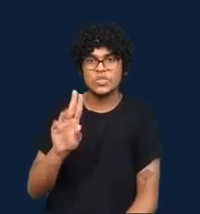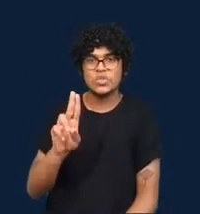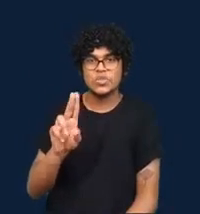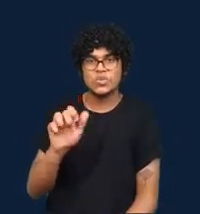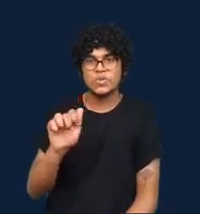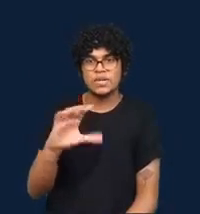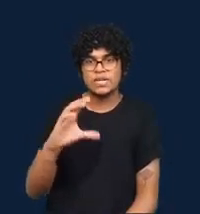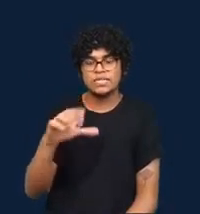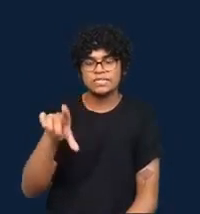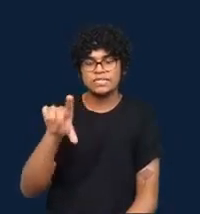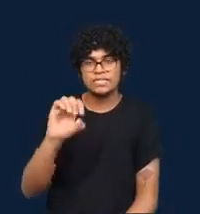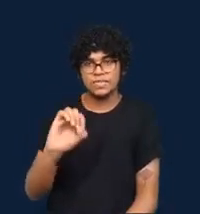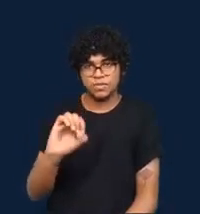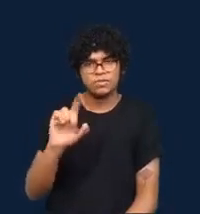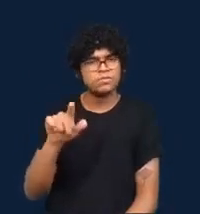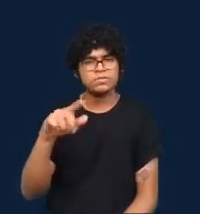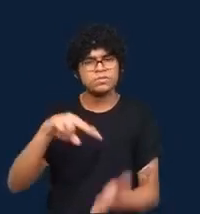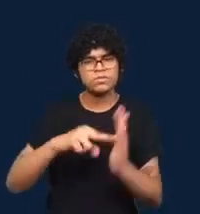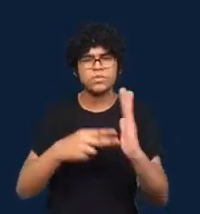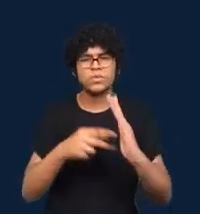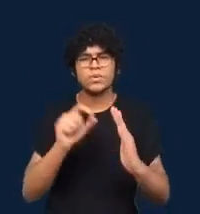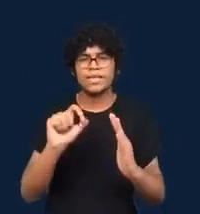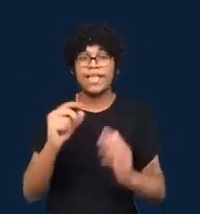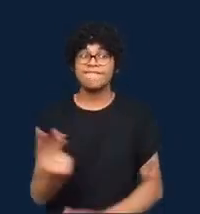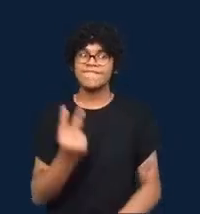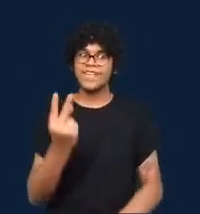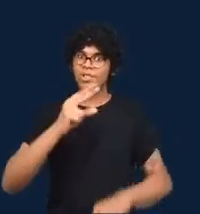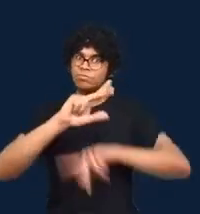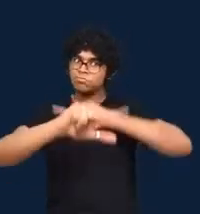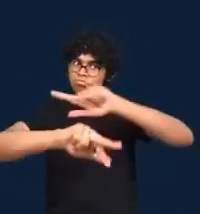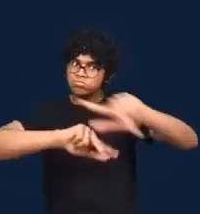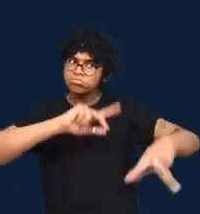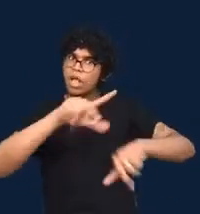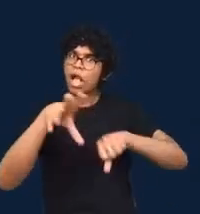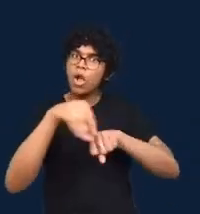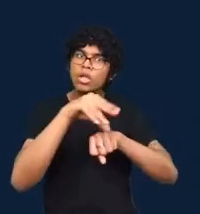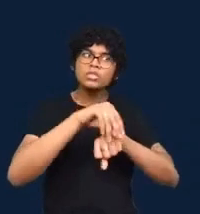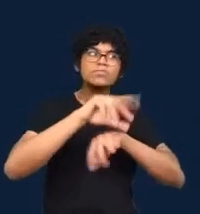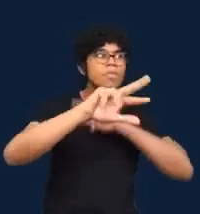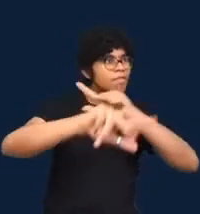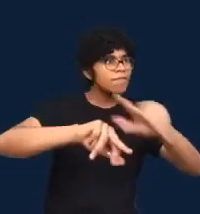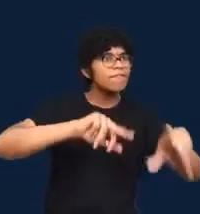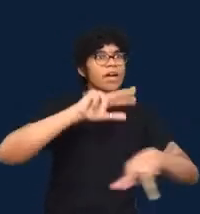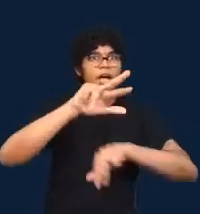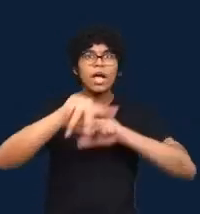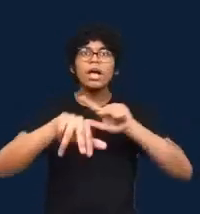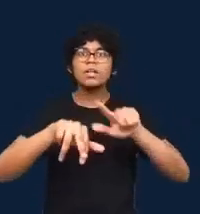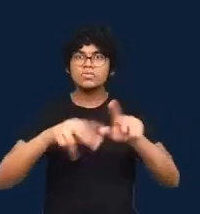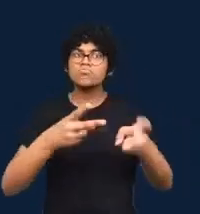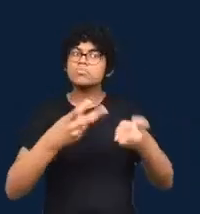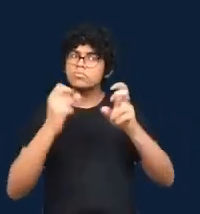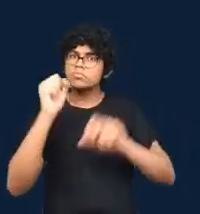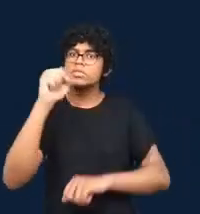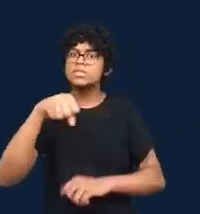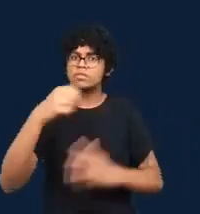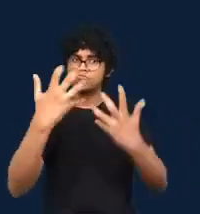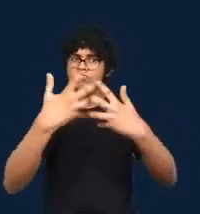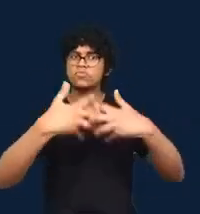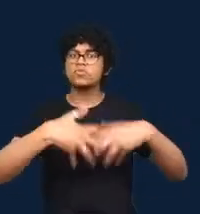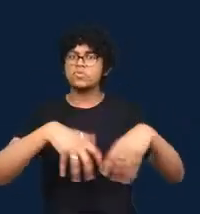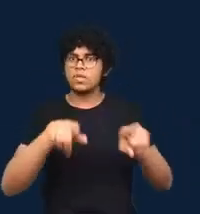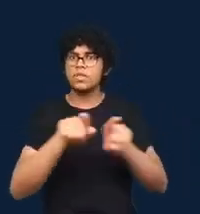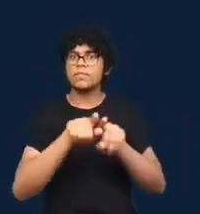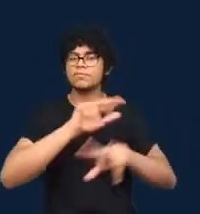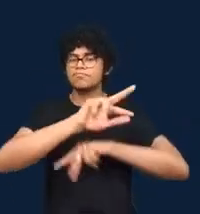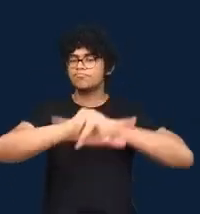knowledge forms and consider their situated aspects. Catherine So what does the situated aspects means? Catherine the term